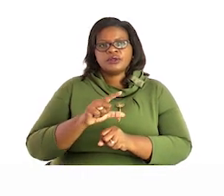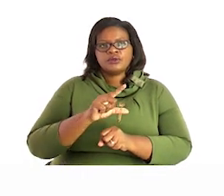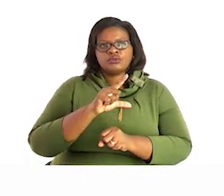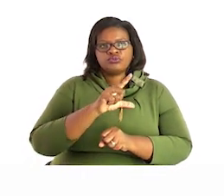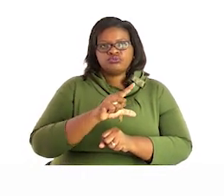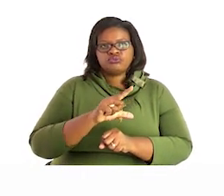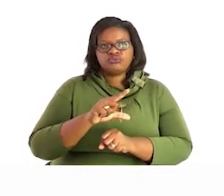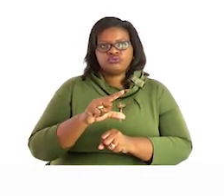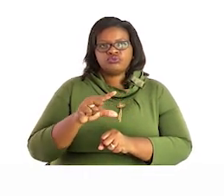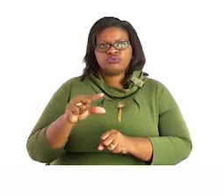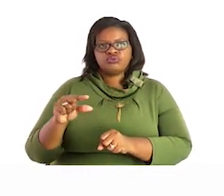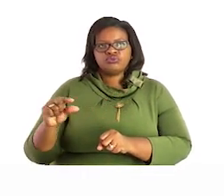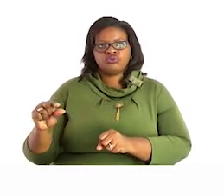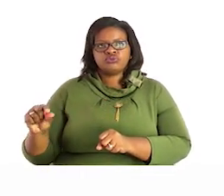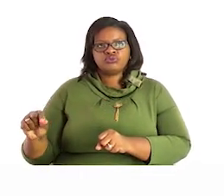biggest number